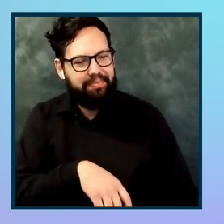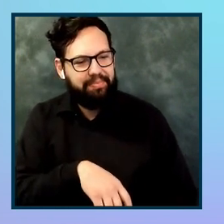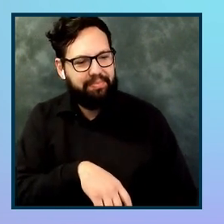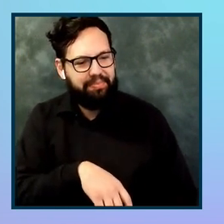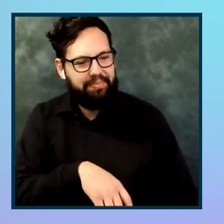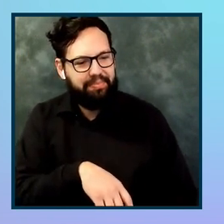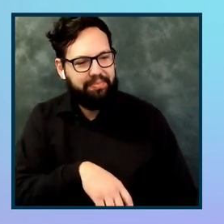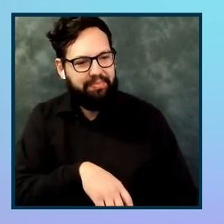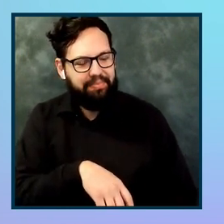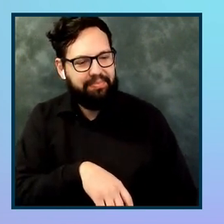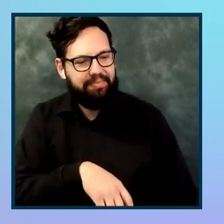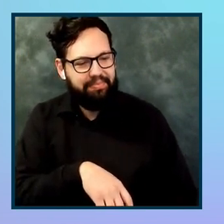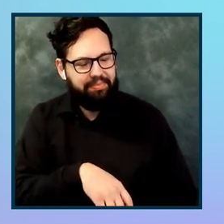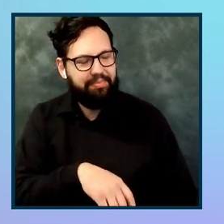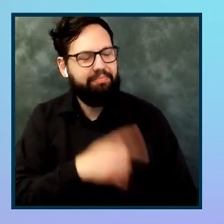Let's see.